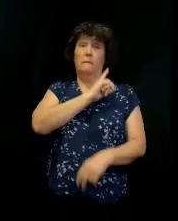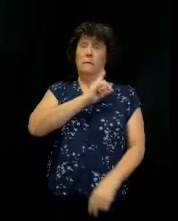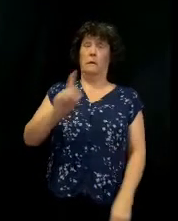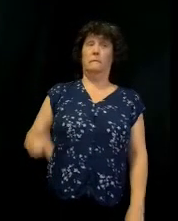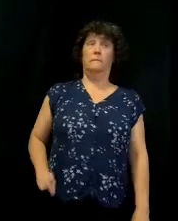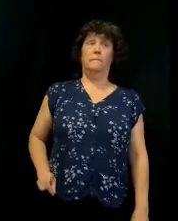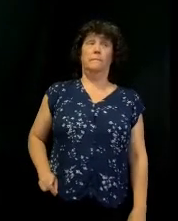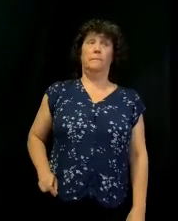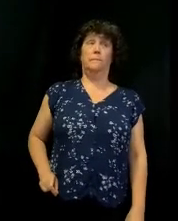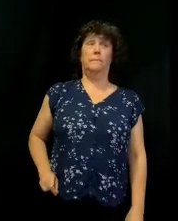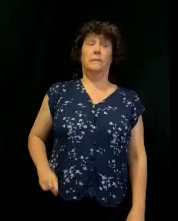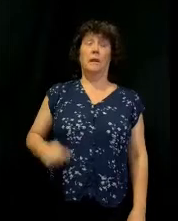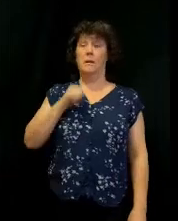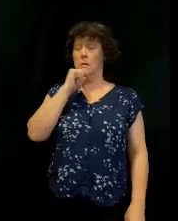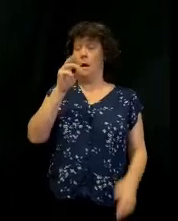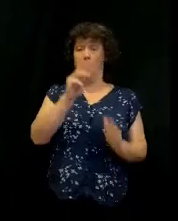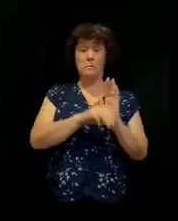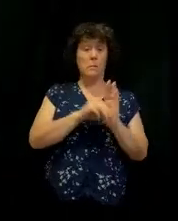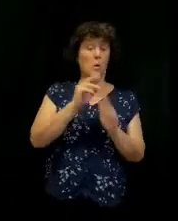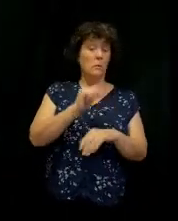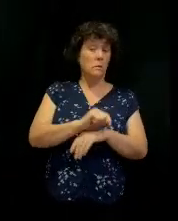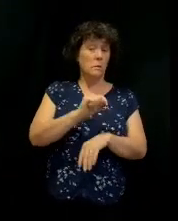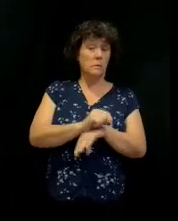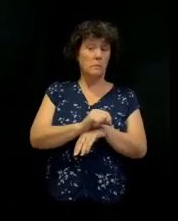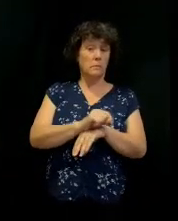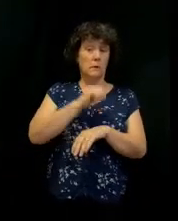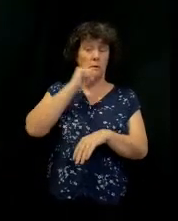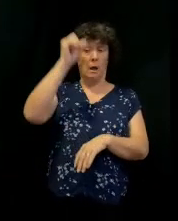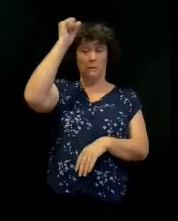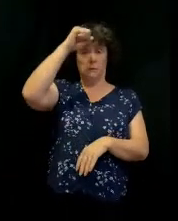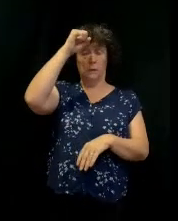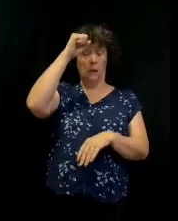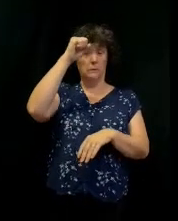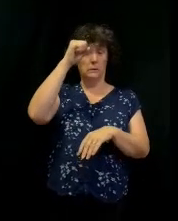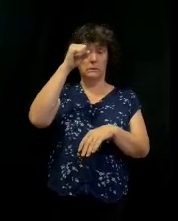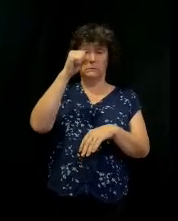Not the tabernacle of Moses. Not Solomon's temple.